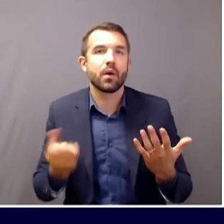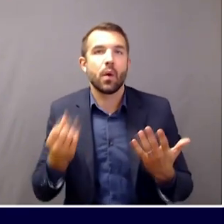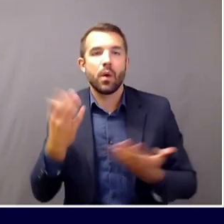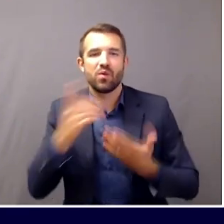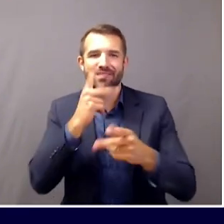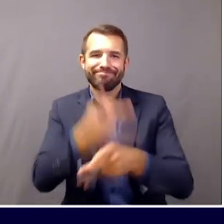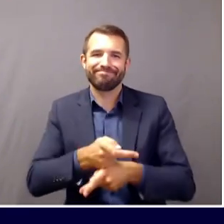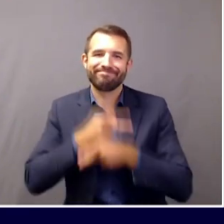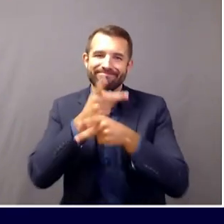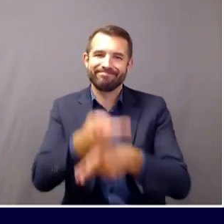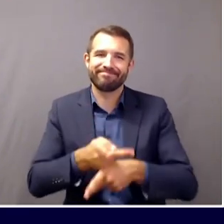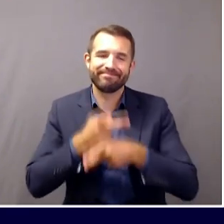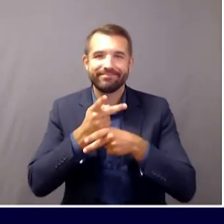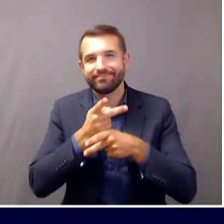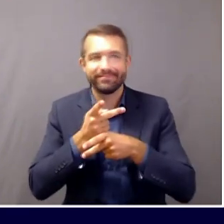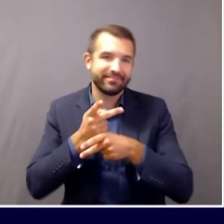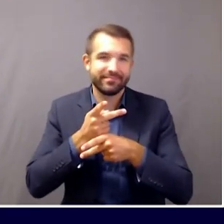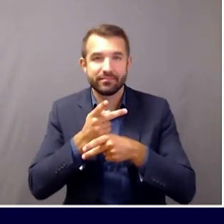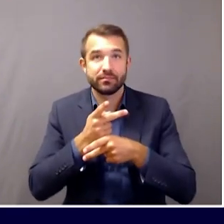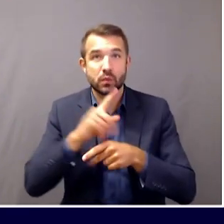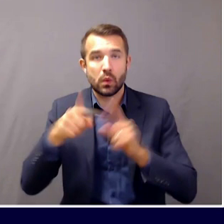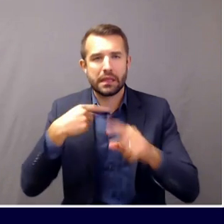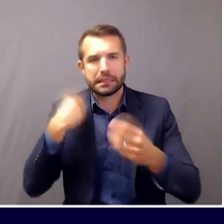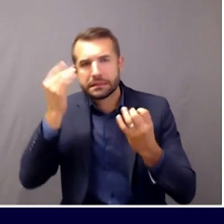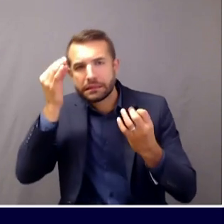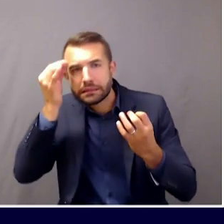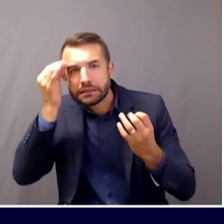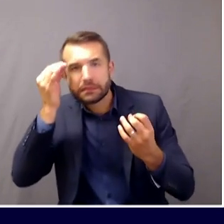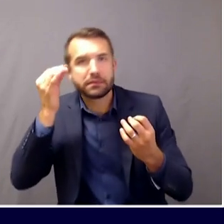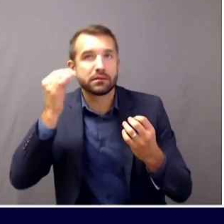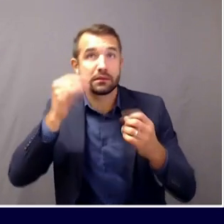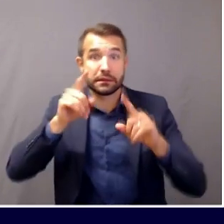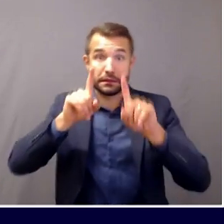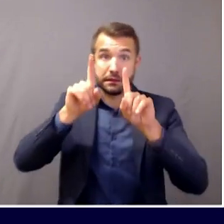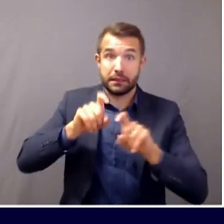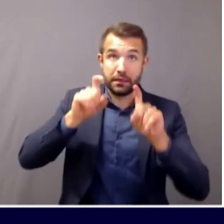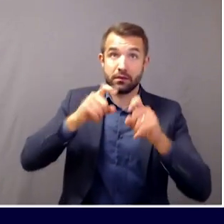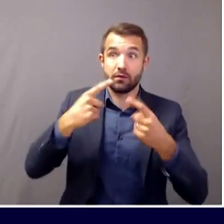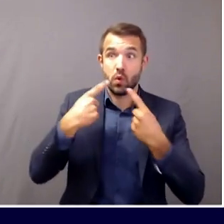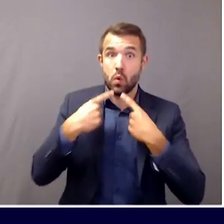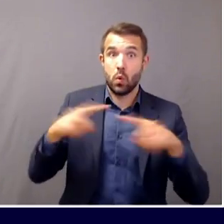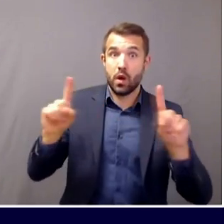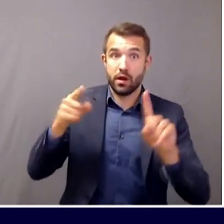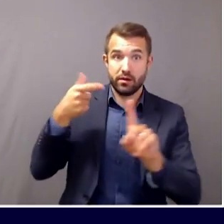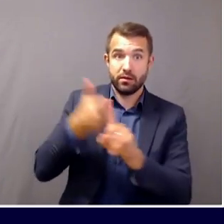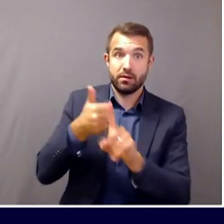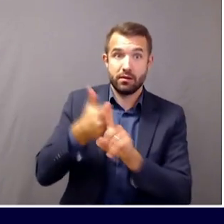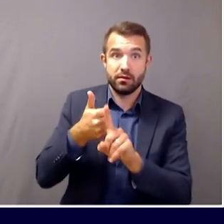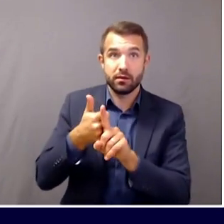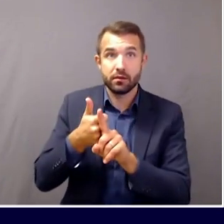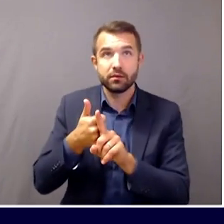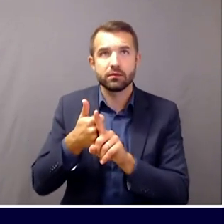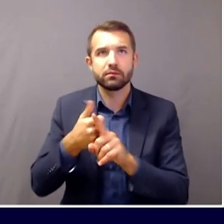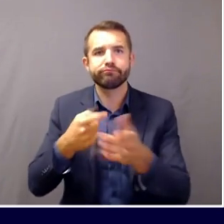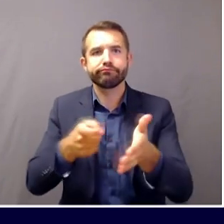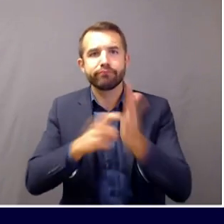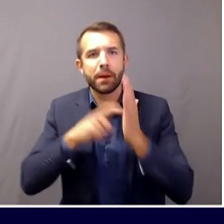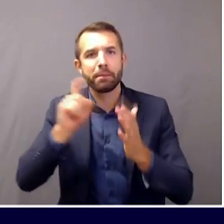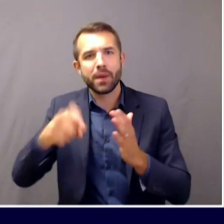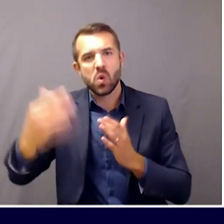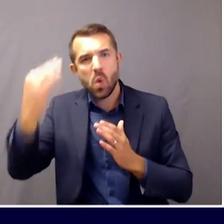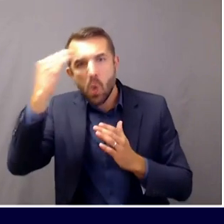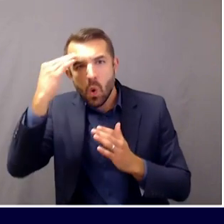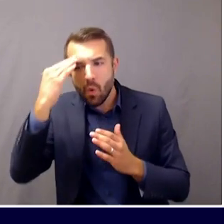mind when you're thinking about how well a test will work is how prevalent the thing that you're testing for is in the